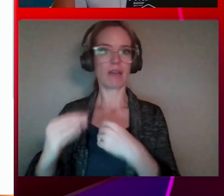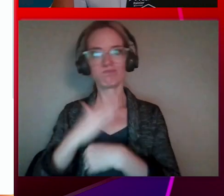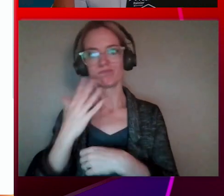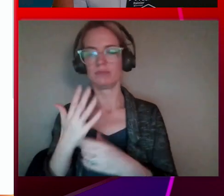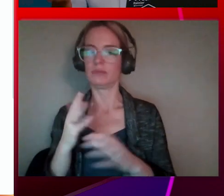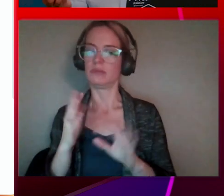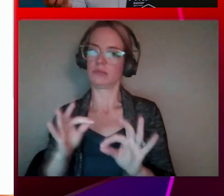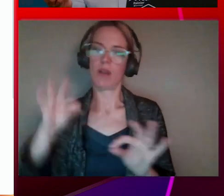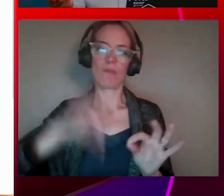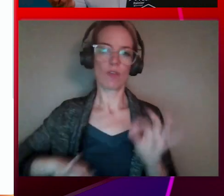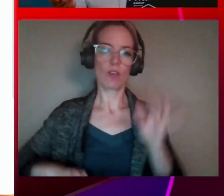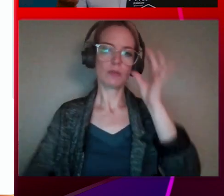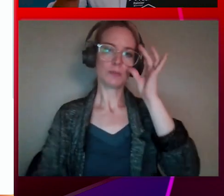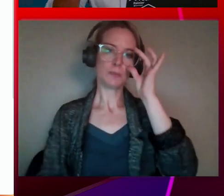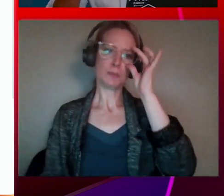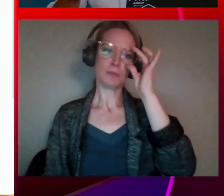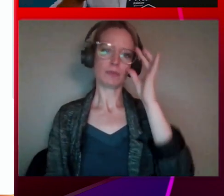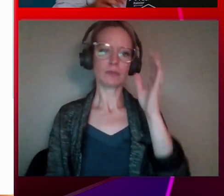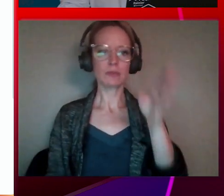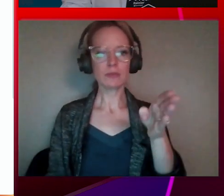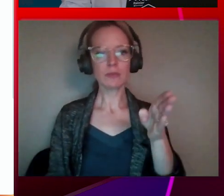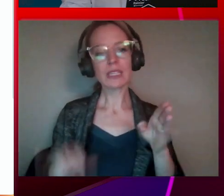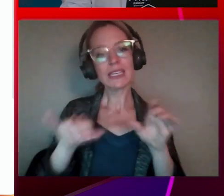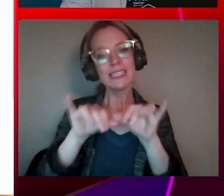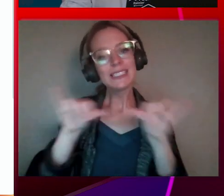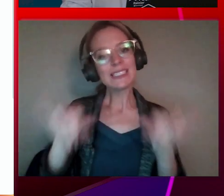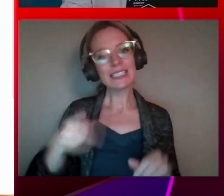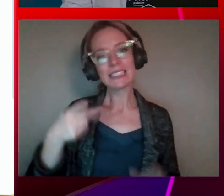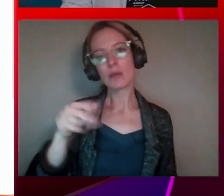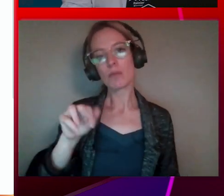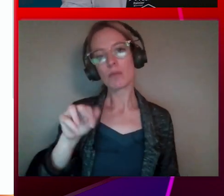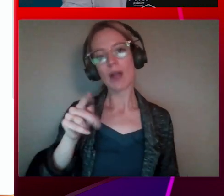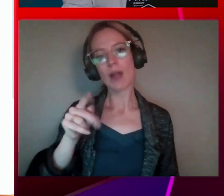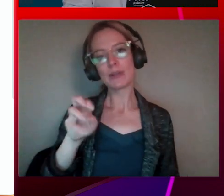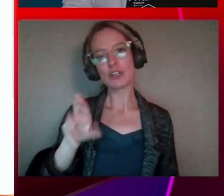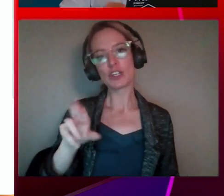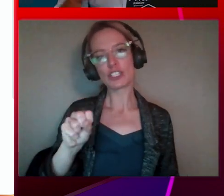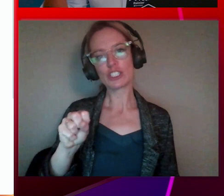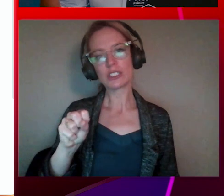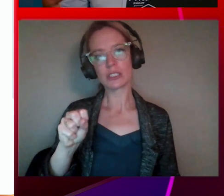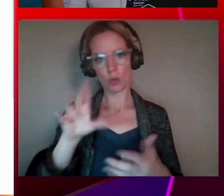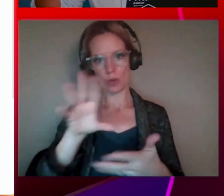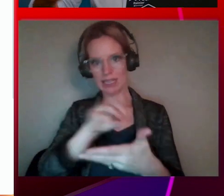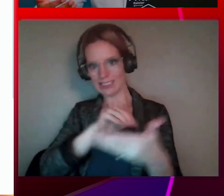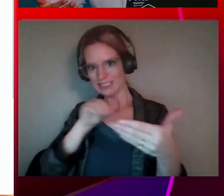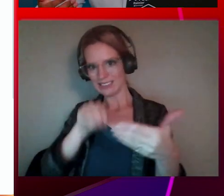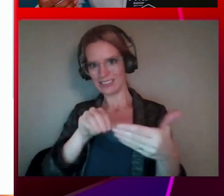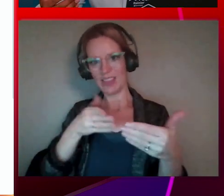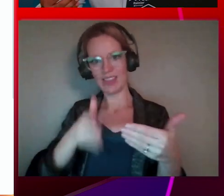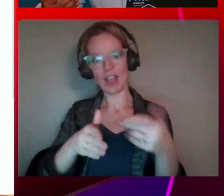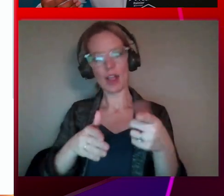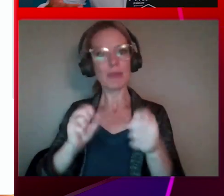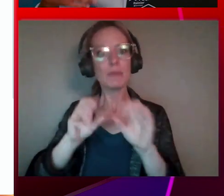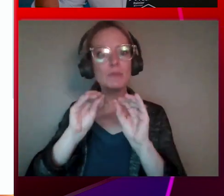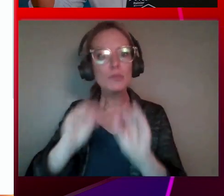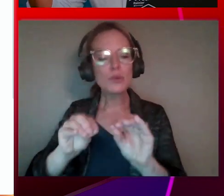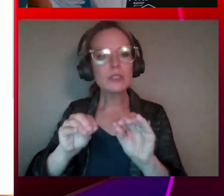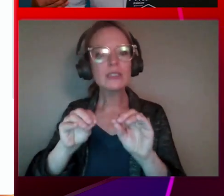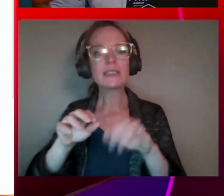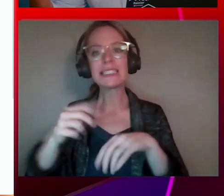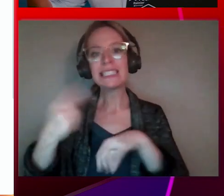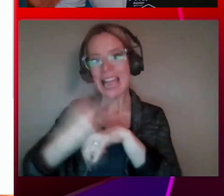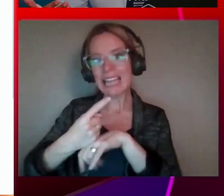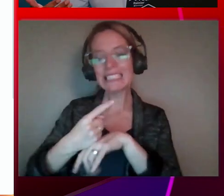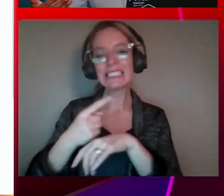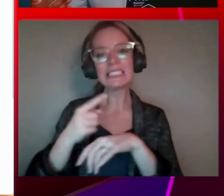system parameters, right? Like the page number, being able to put in system dates also in the text box. Again, for